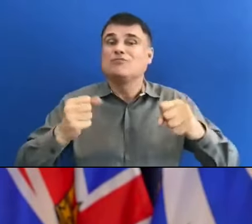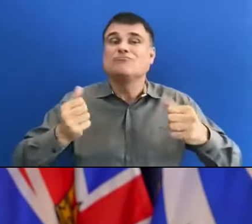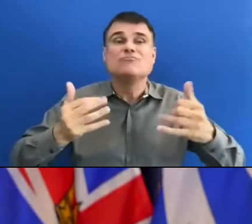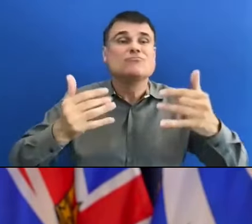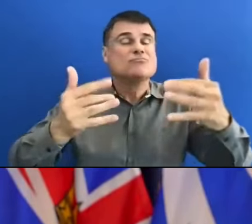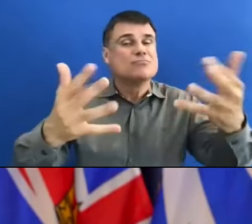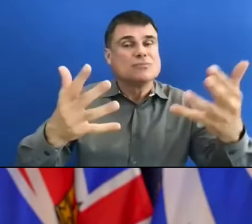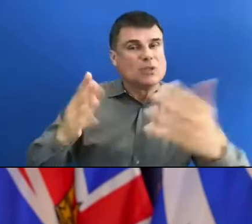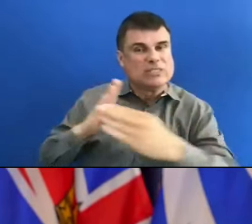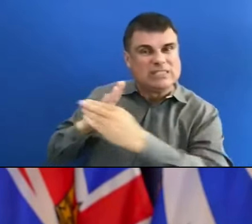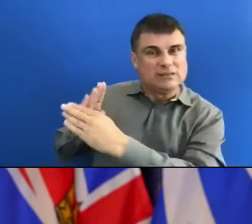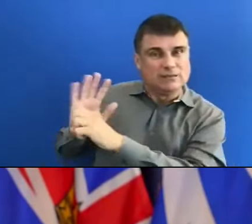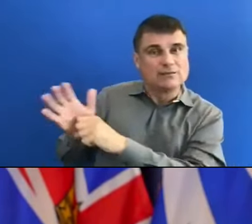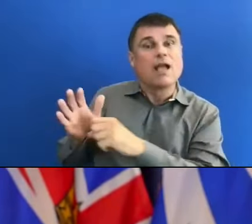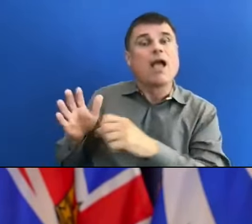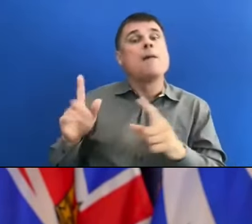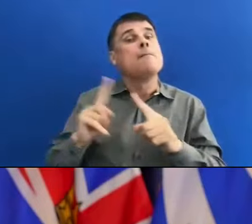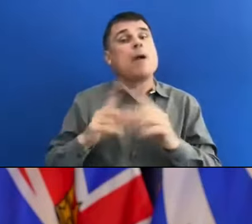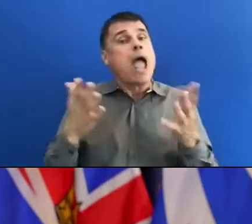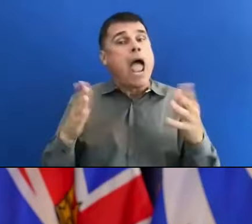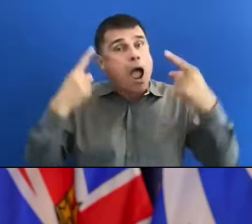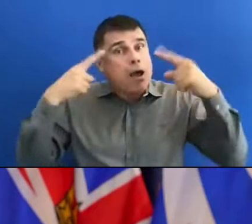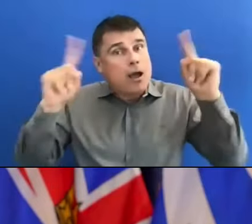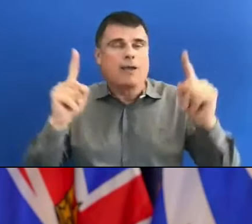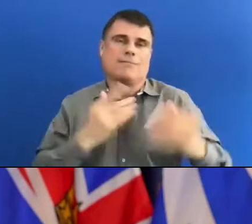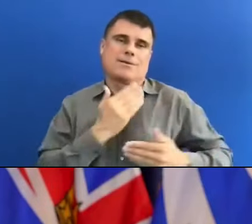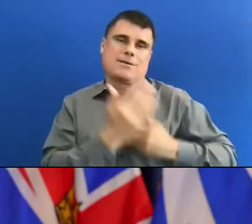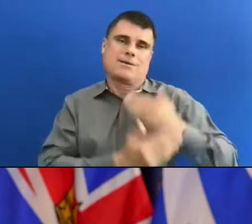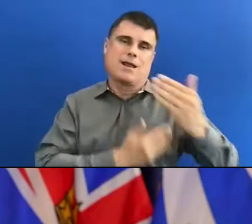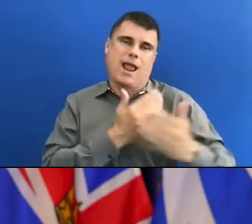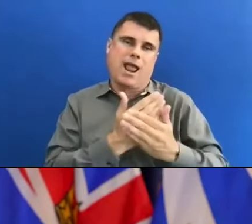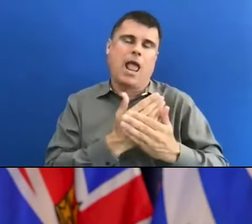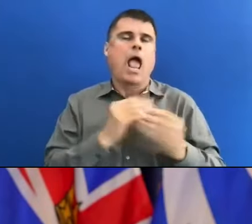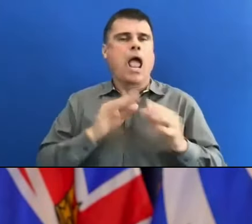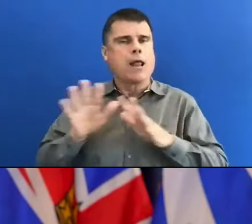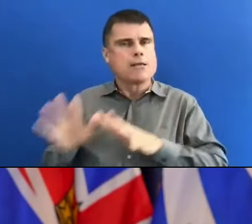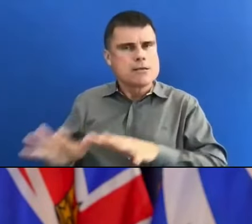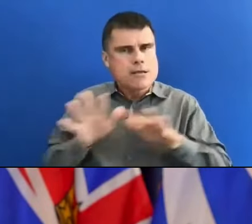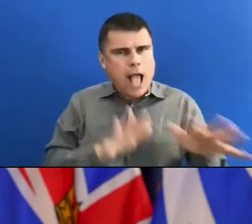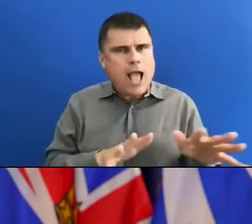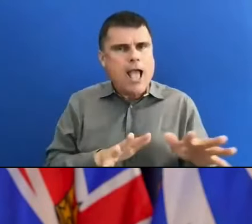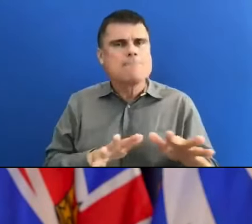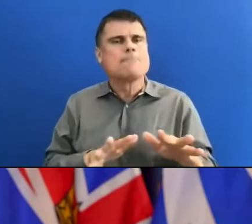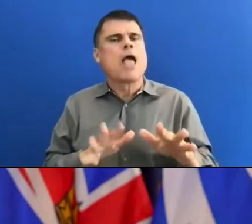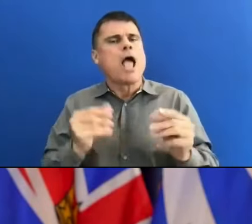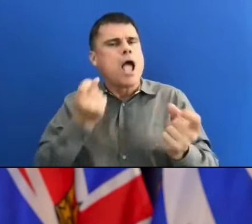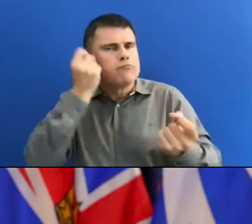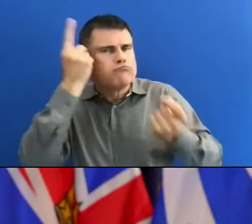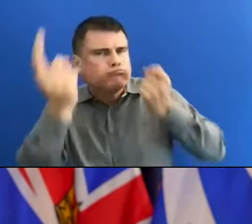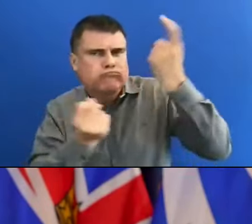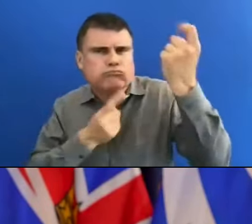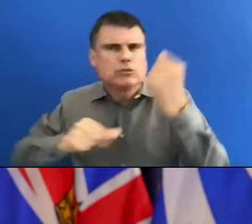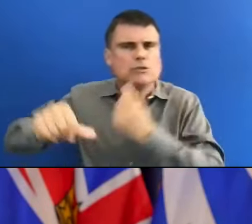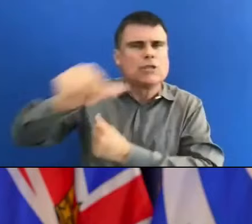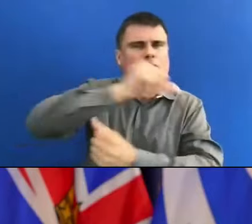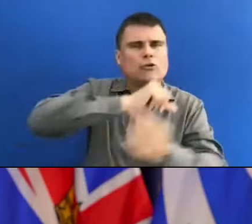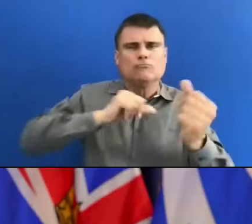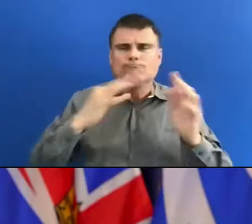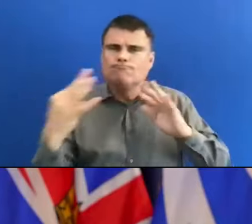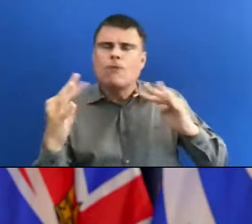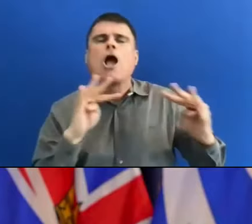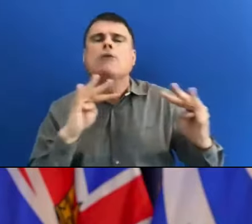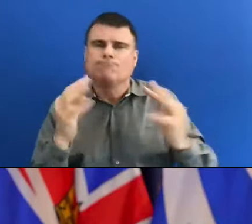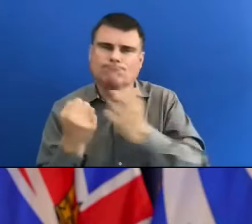our calmness, our gentleness, generosity to one another. There is soon to be much more that we can do to renew ourselves, our